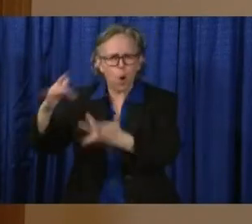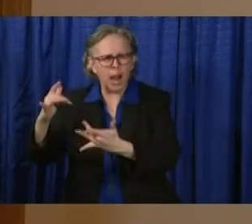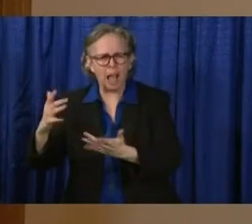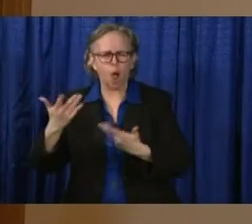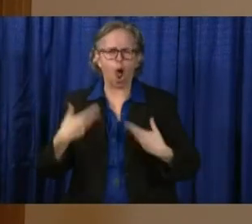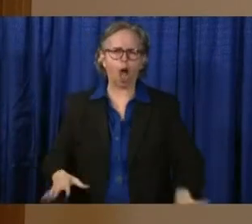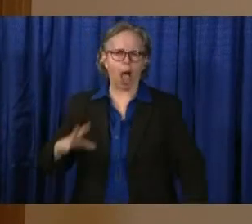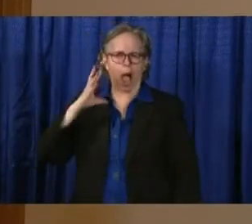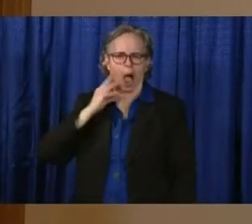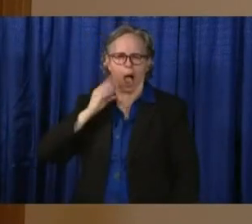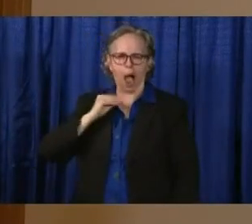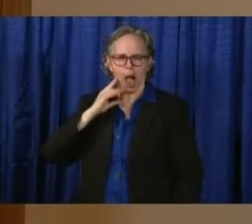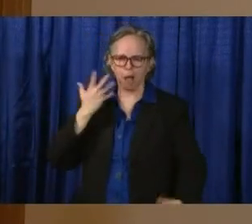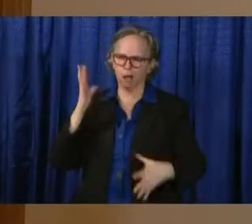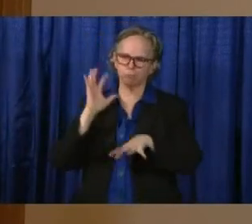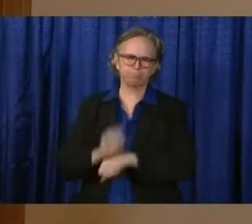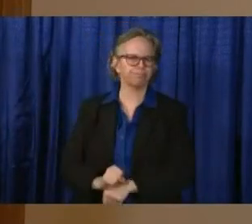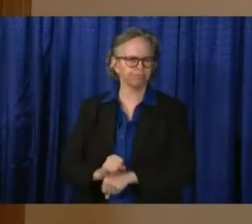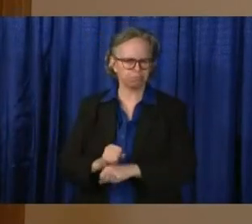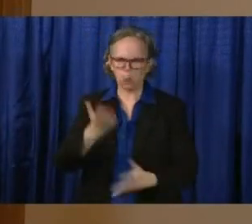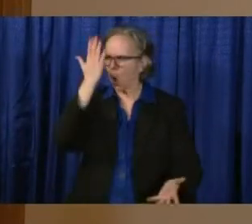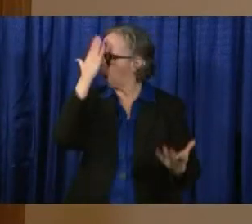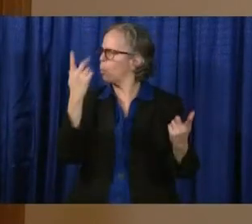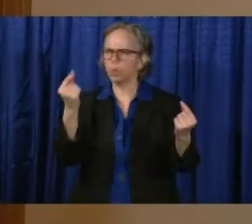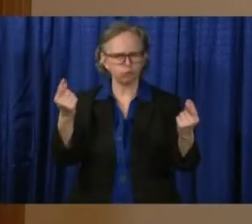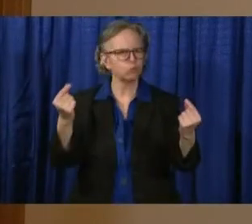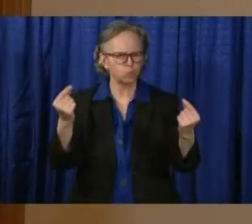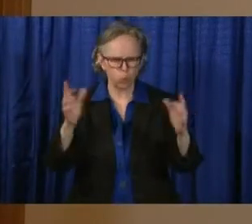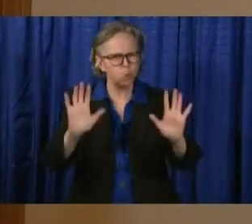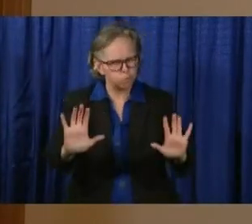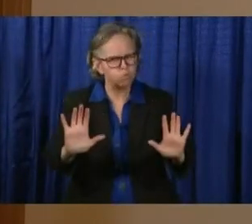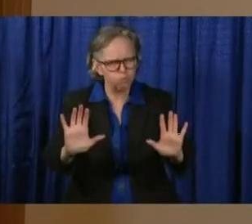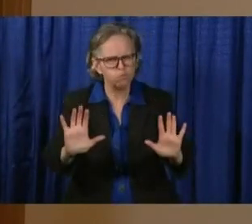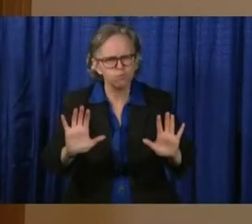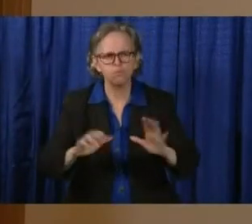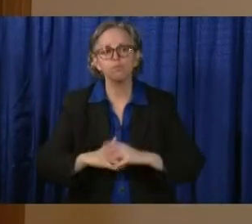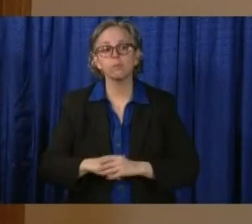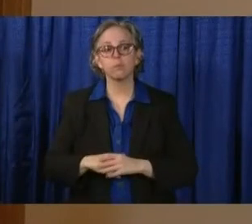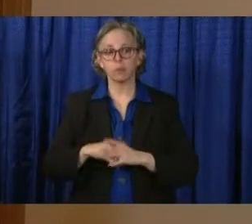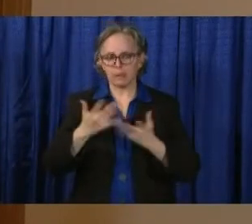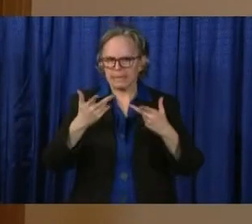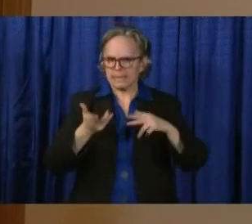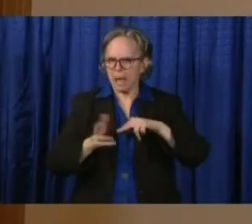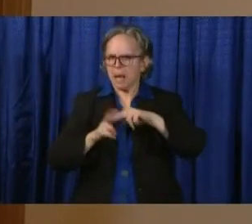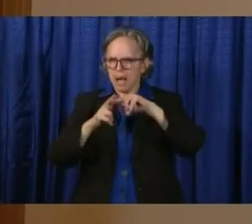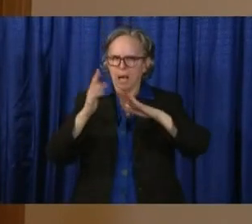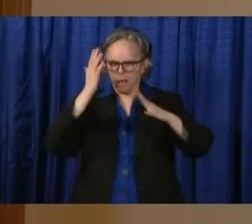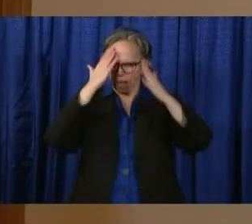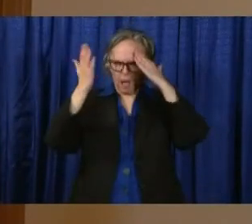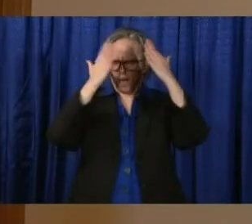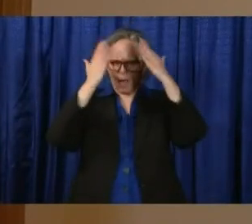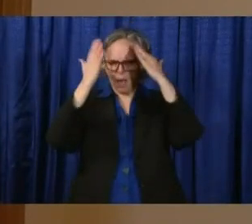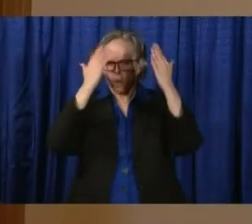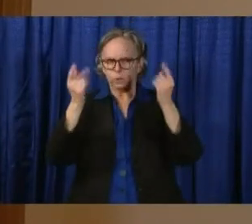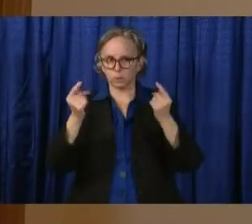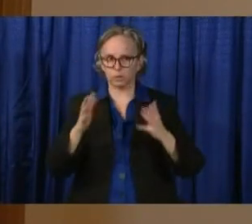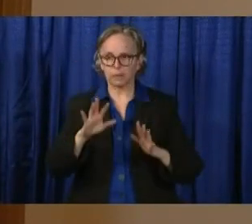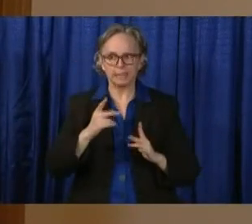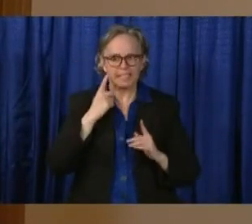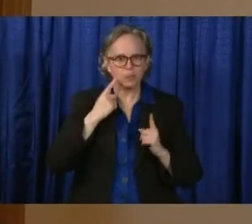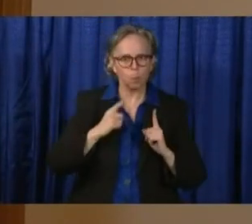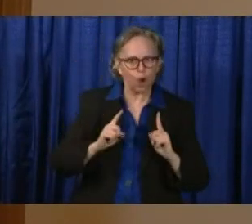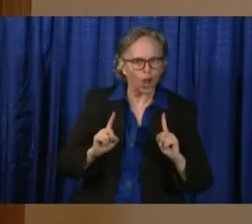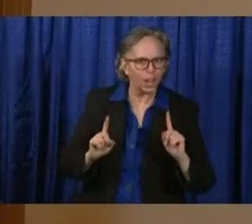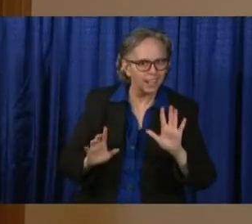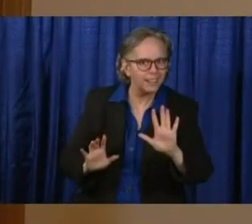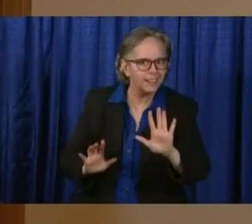those systems are in place, but they're being ramped up extensively, and we saw it work very well to be able to come